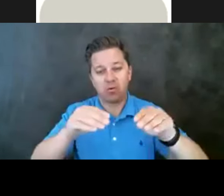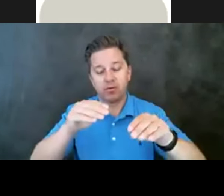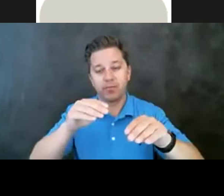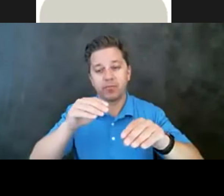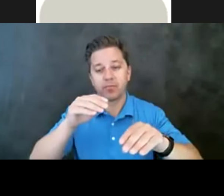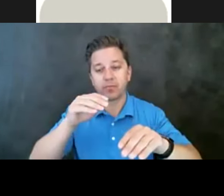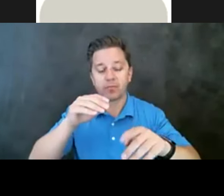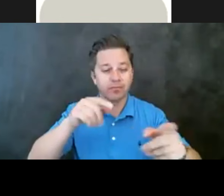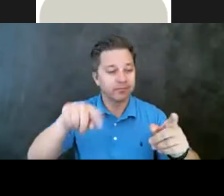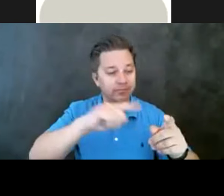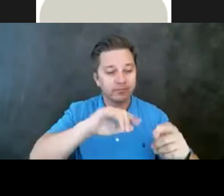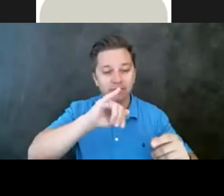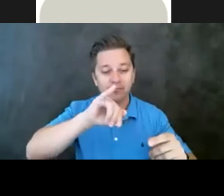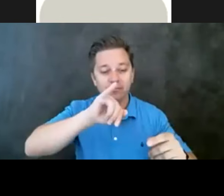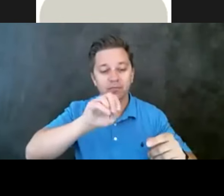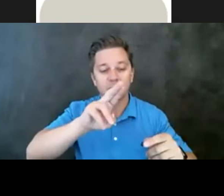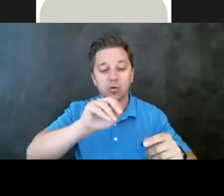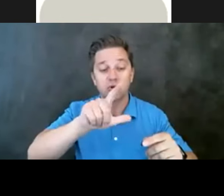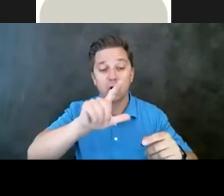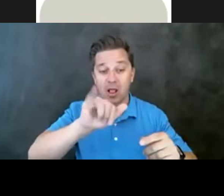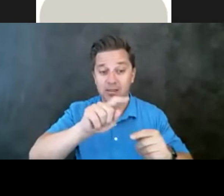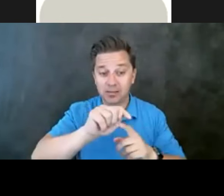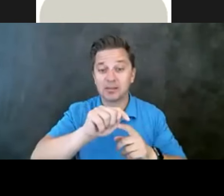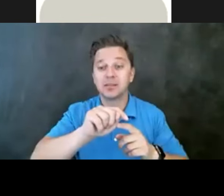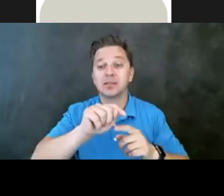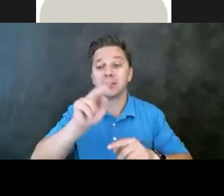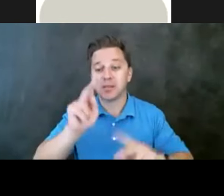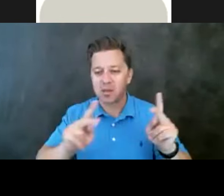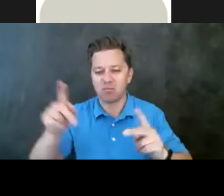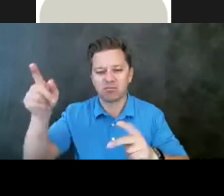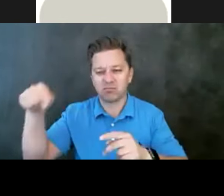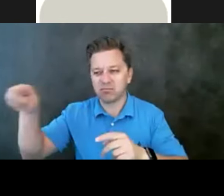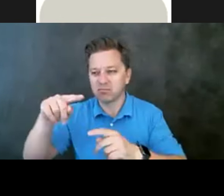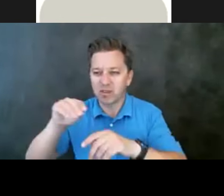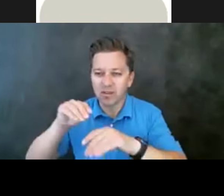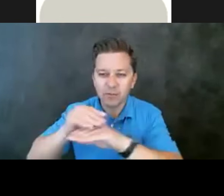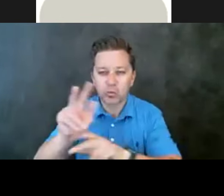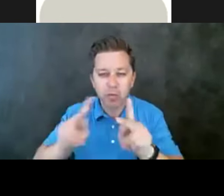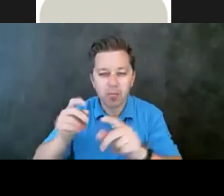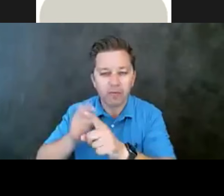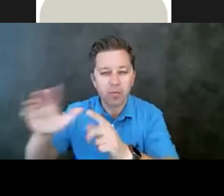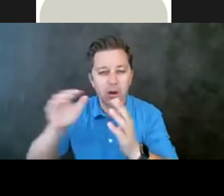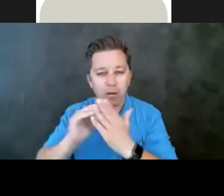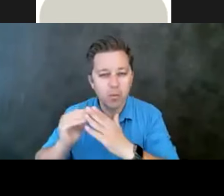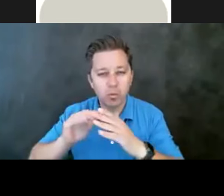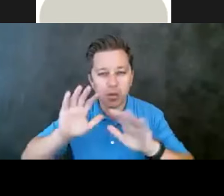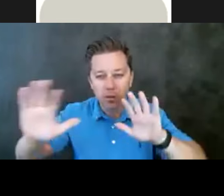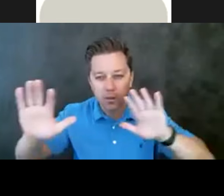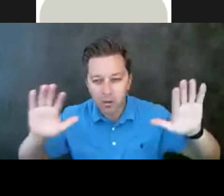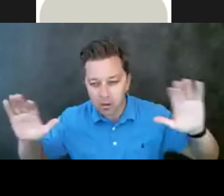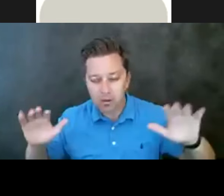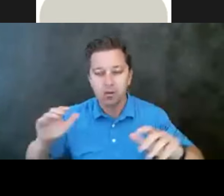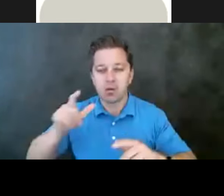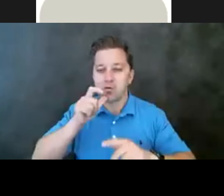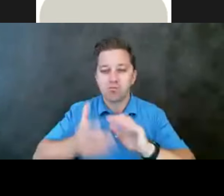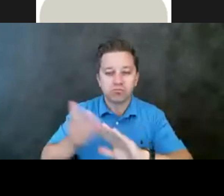journalists, uh, but also people who are influential in their community. People who run, uh, next door groups,